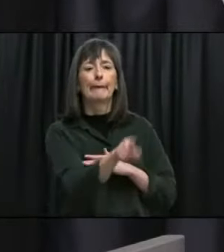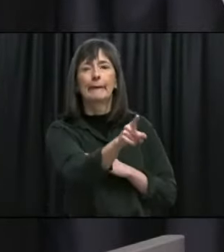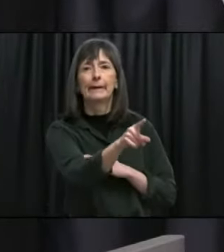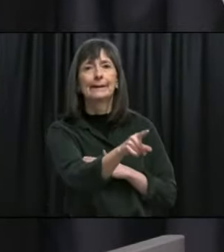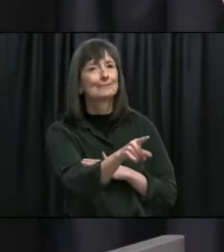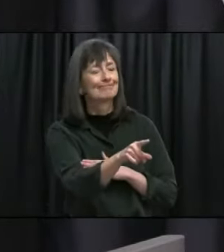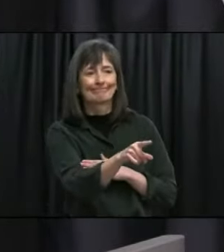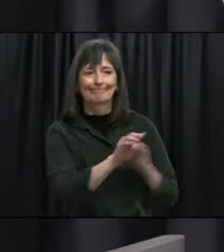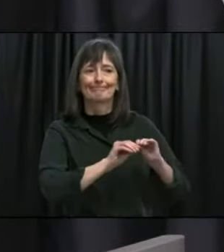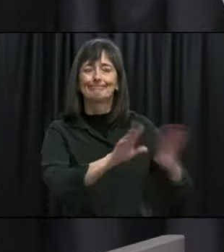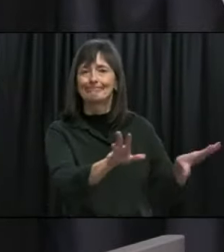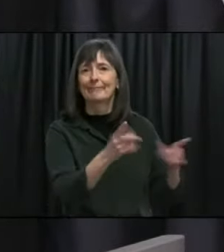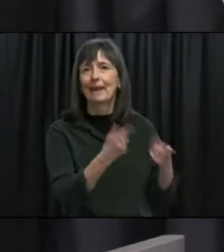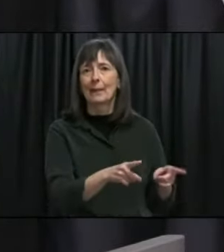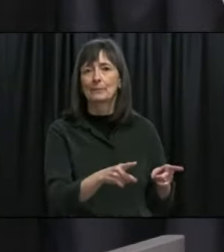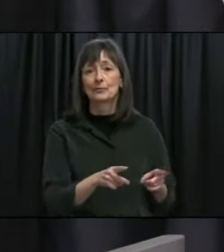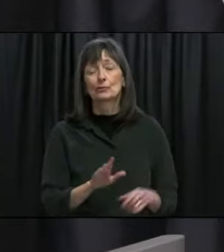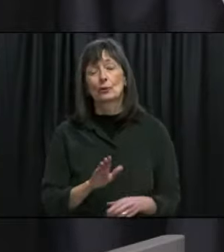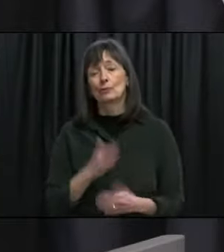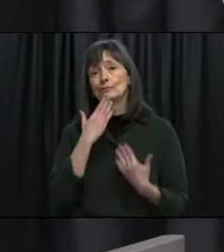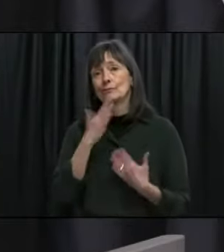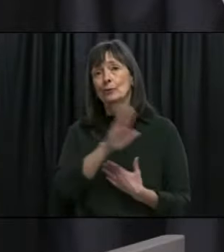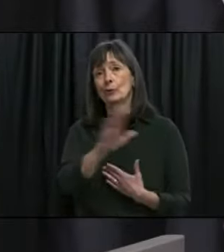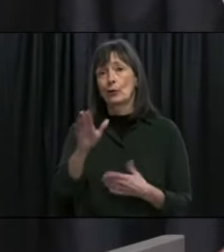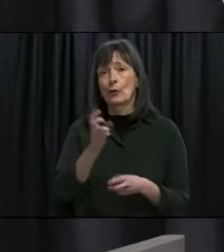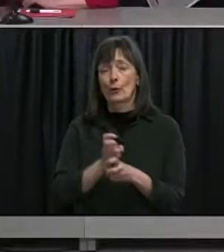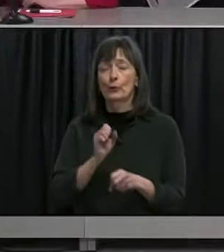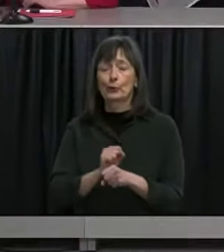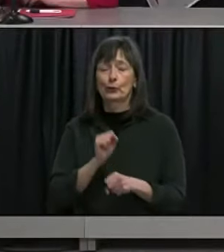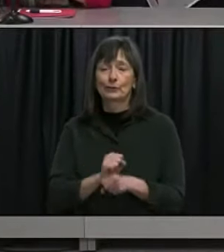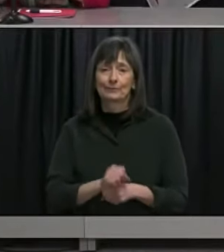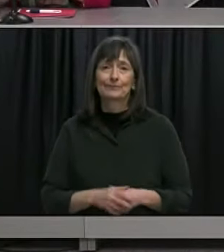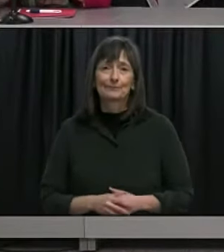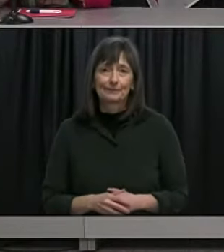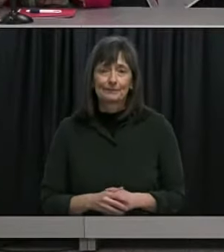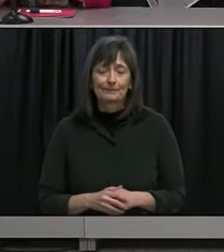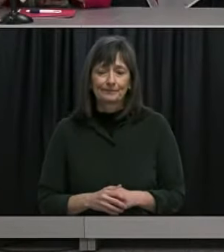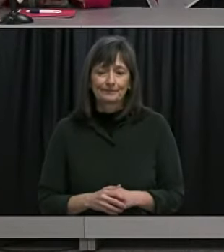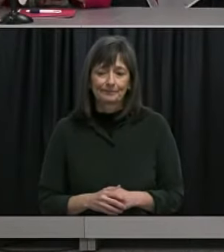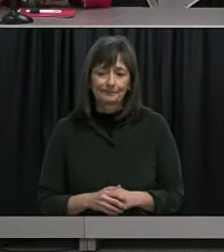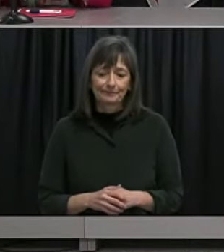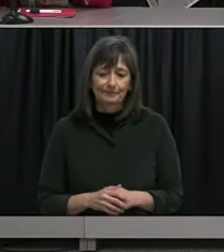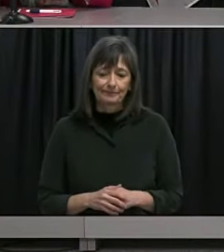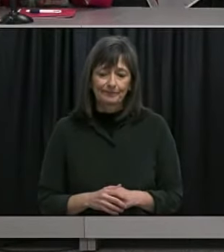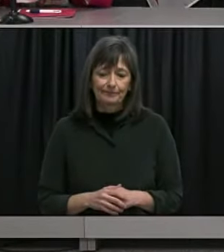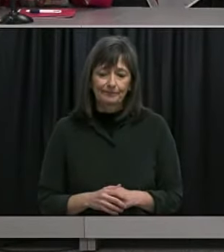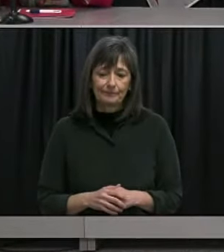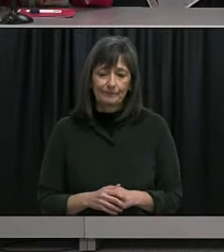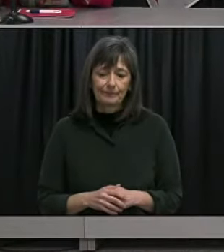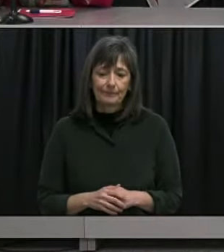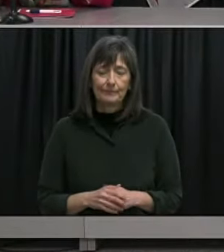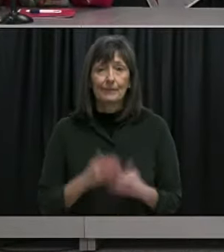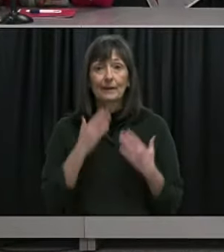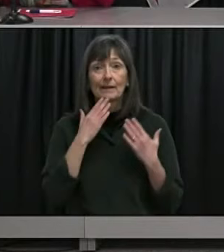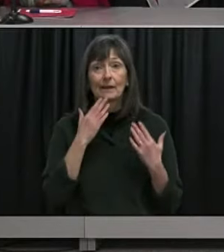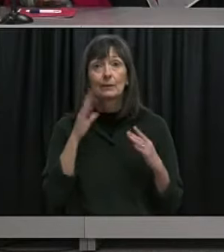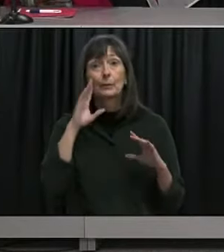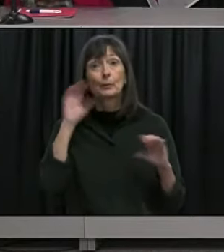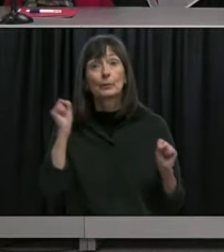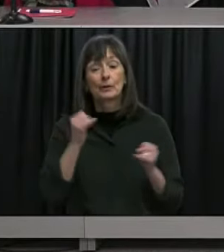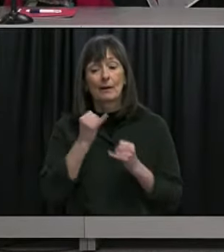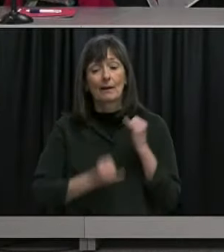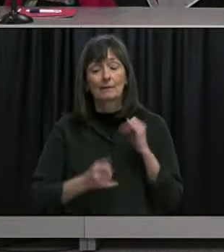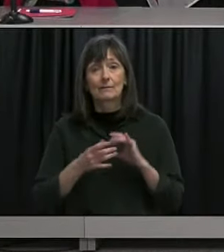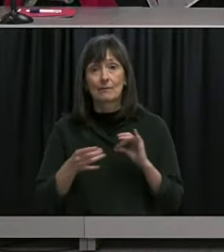work on everybody's part really I think you thank you you everyone premier do you have any